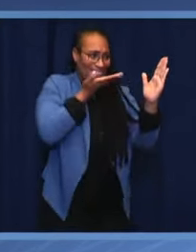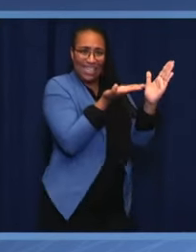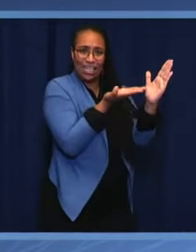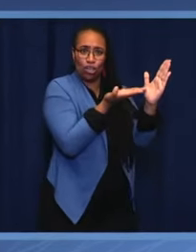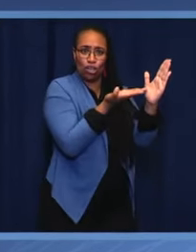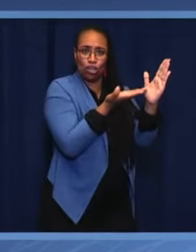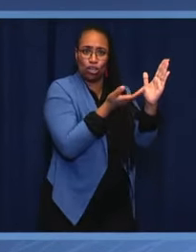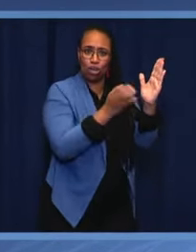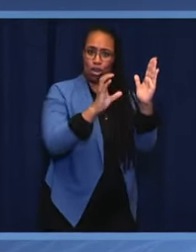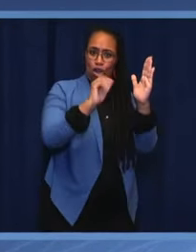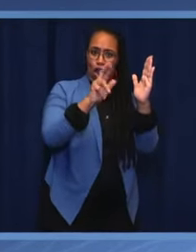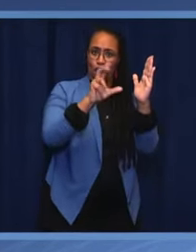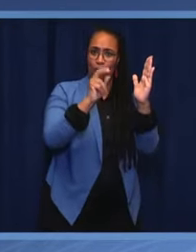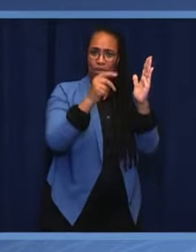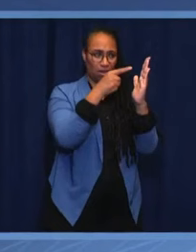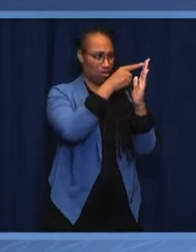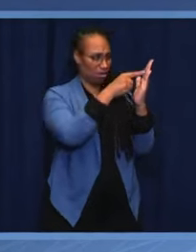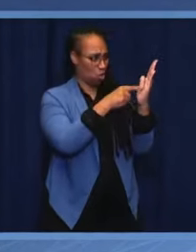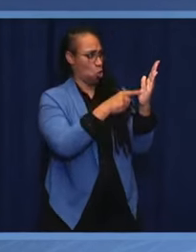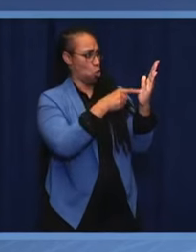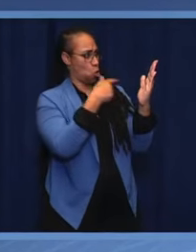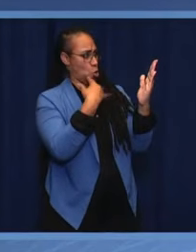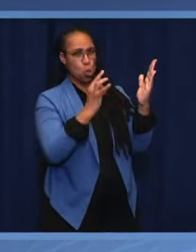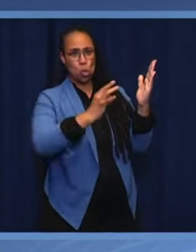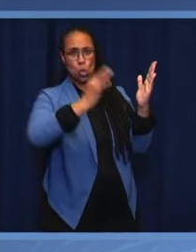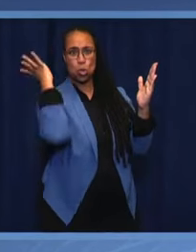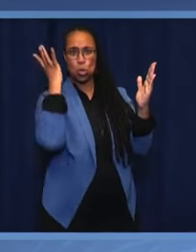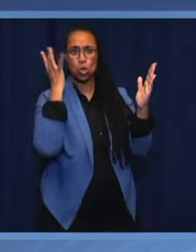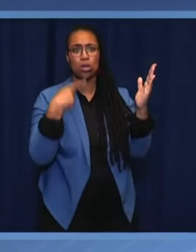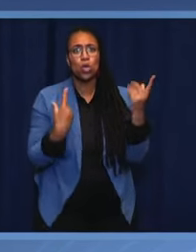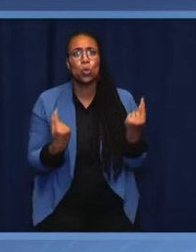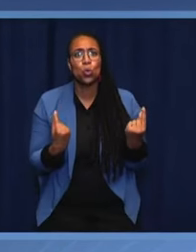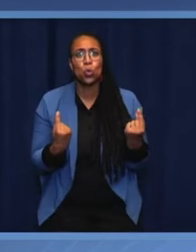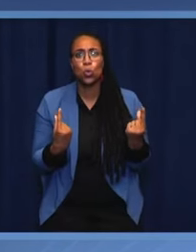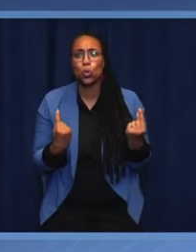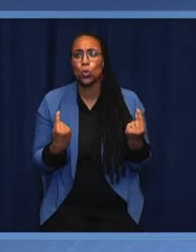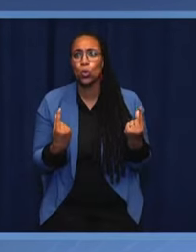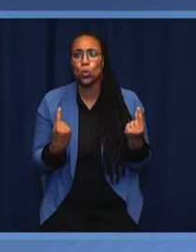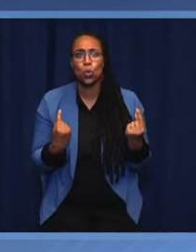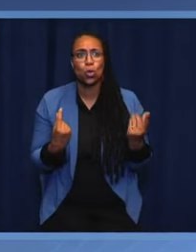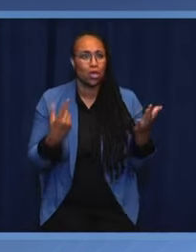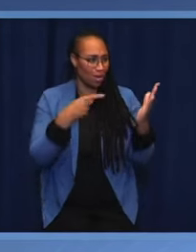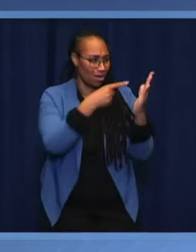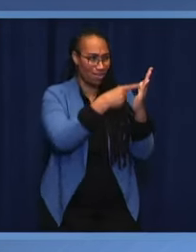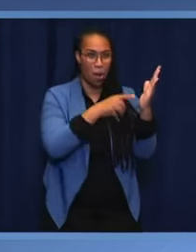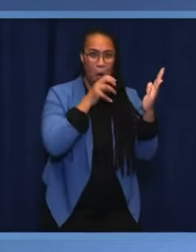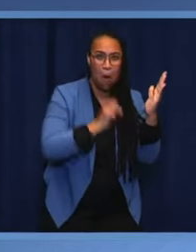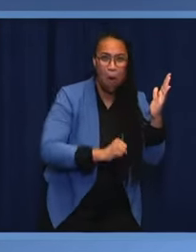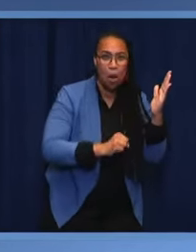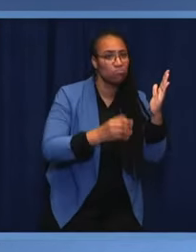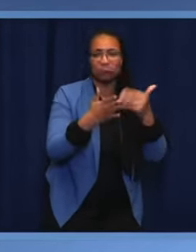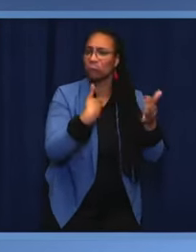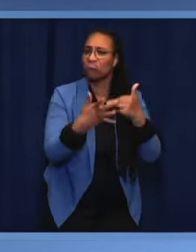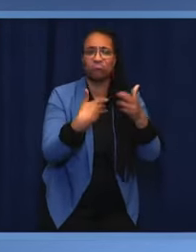we need to act now. In the next ten years, we need to go from words to action.